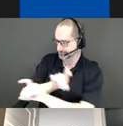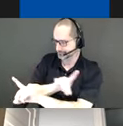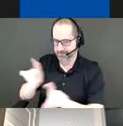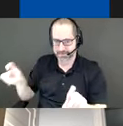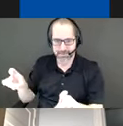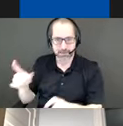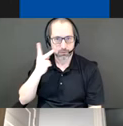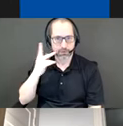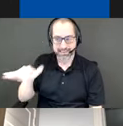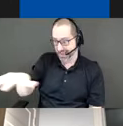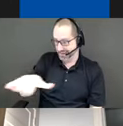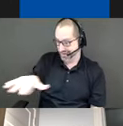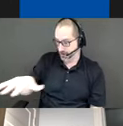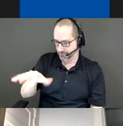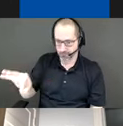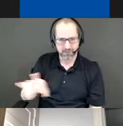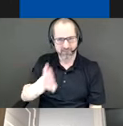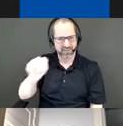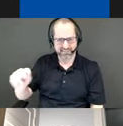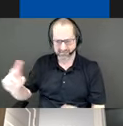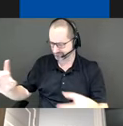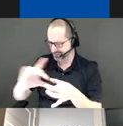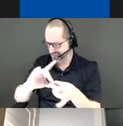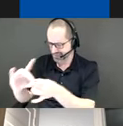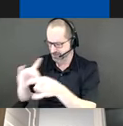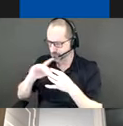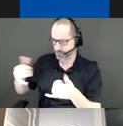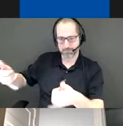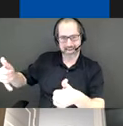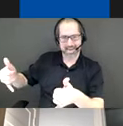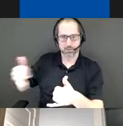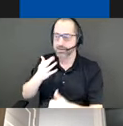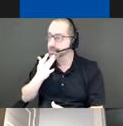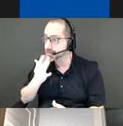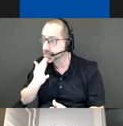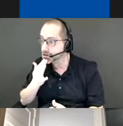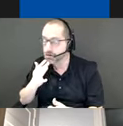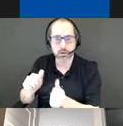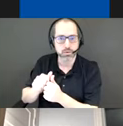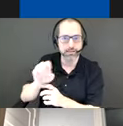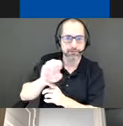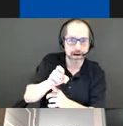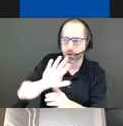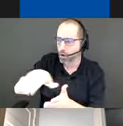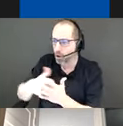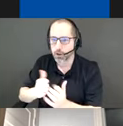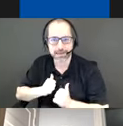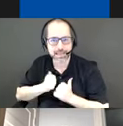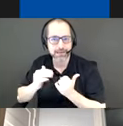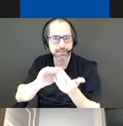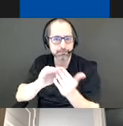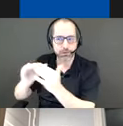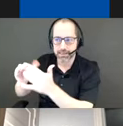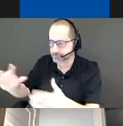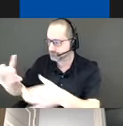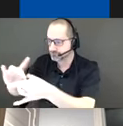for playful connections for synergies and for colorful interactions between all living communities. so the concept